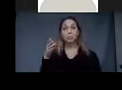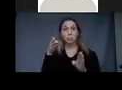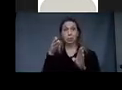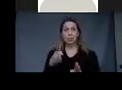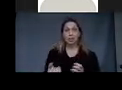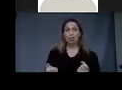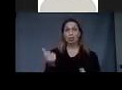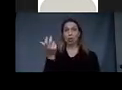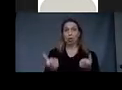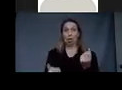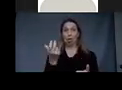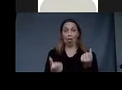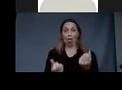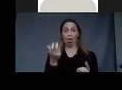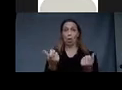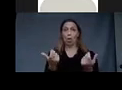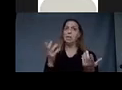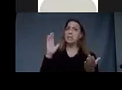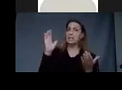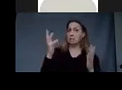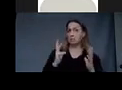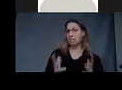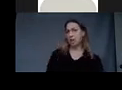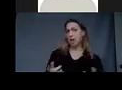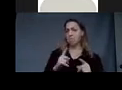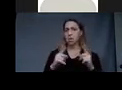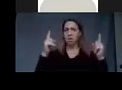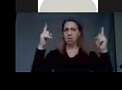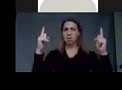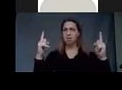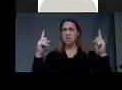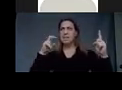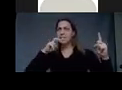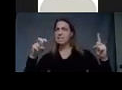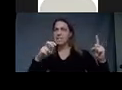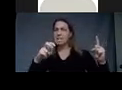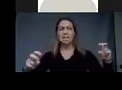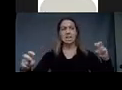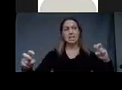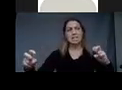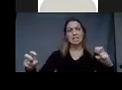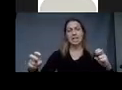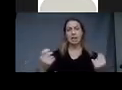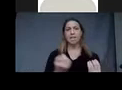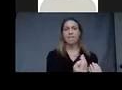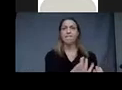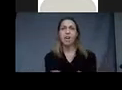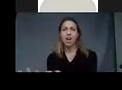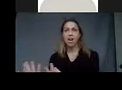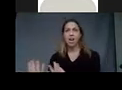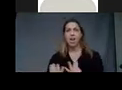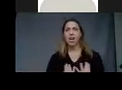is doing fine on the rope, but there's a snake at each end. There's a ring of fire. There's an agitated lion.